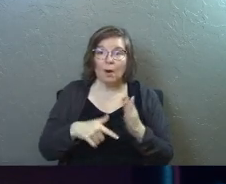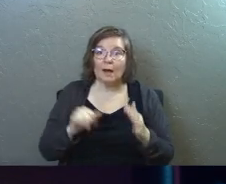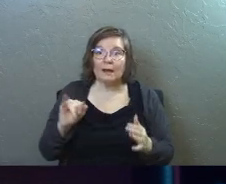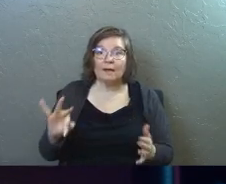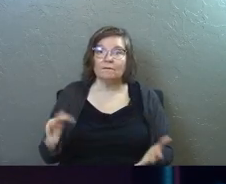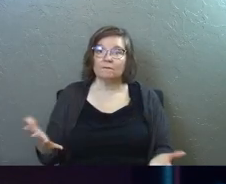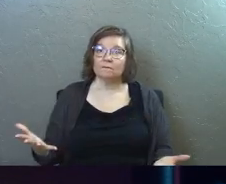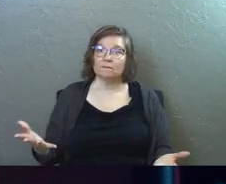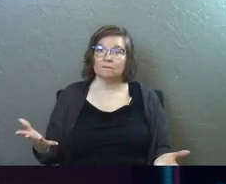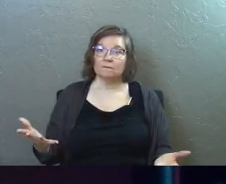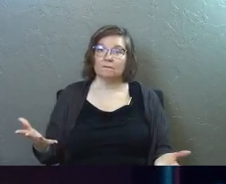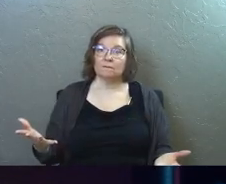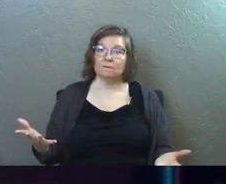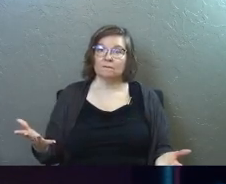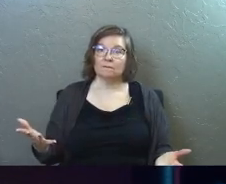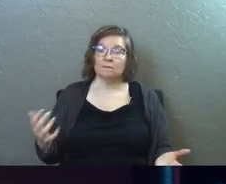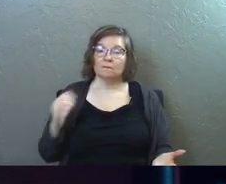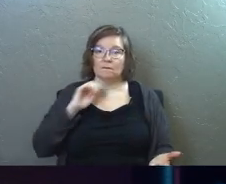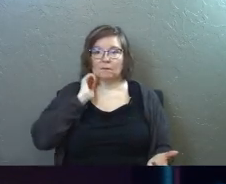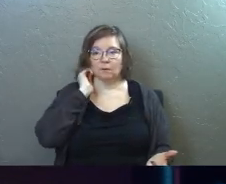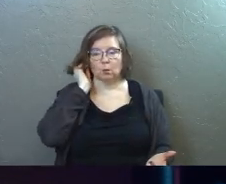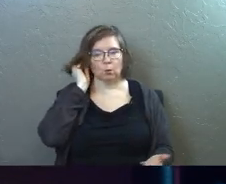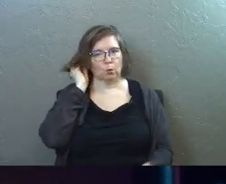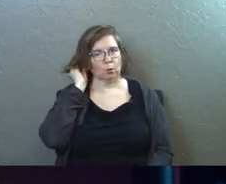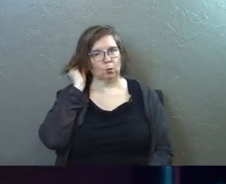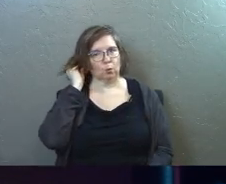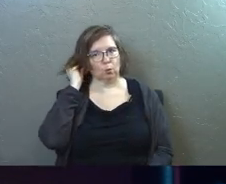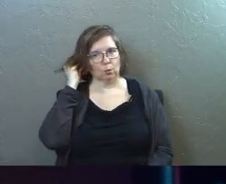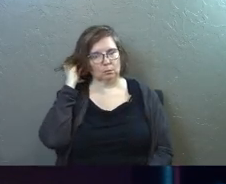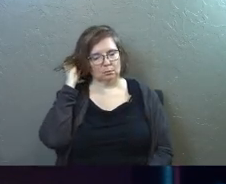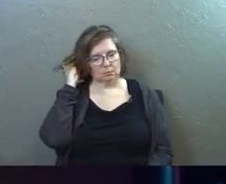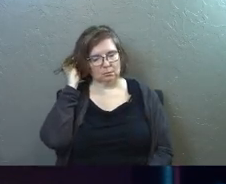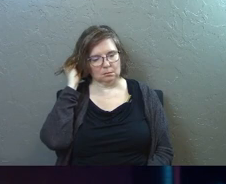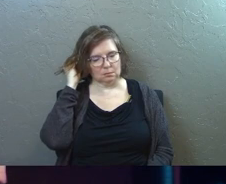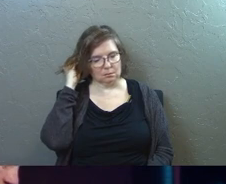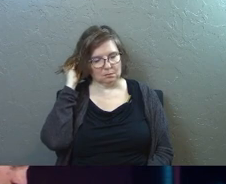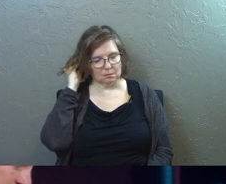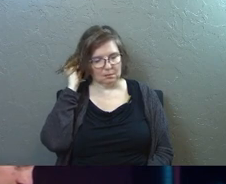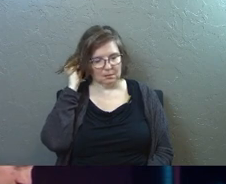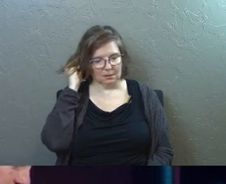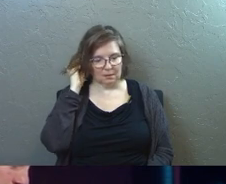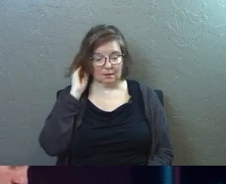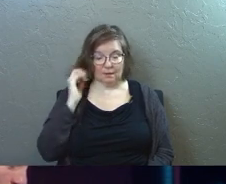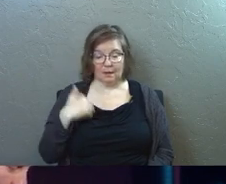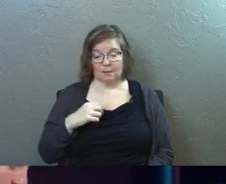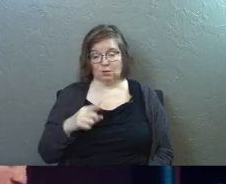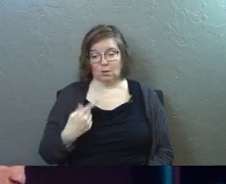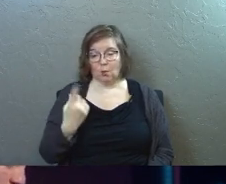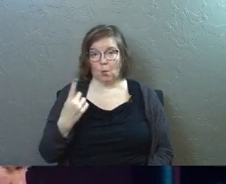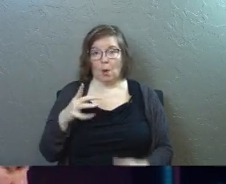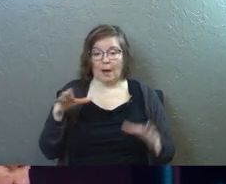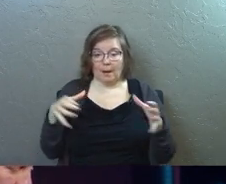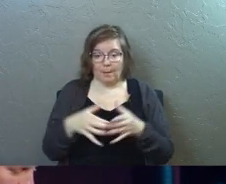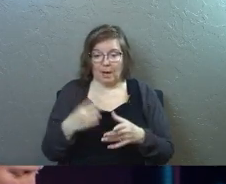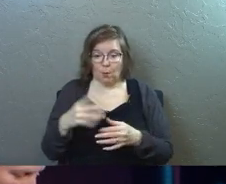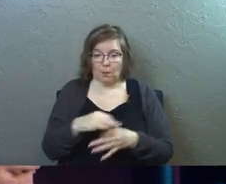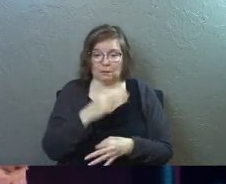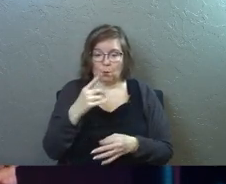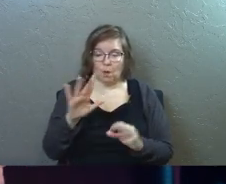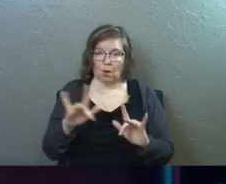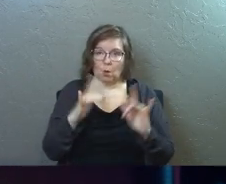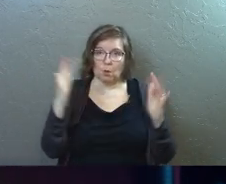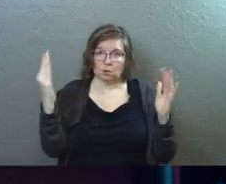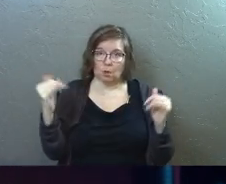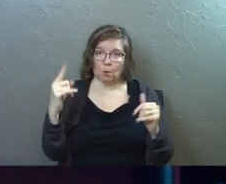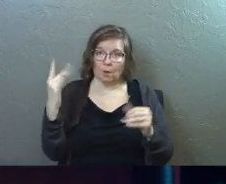if just one body one spirit one